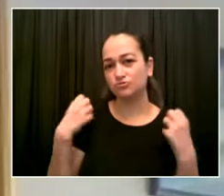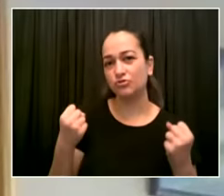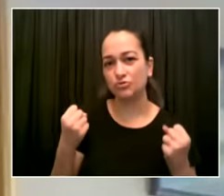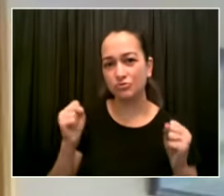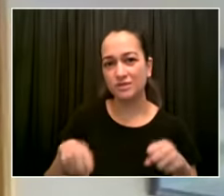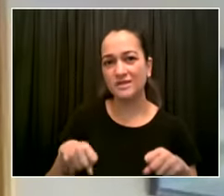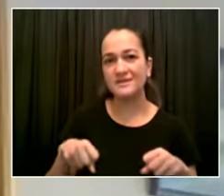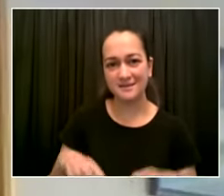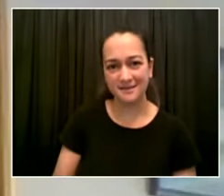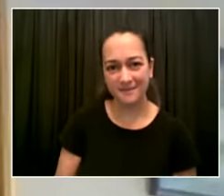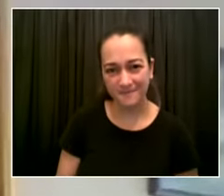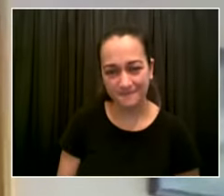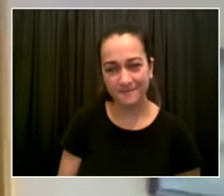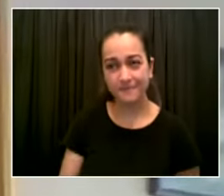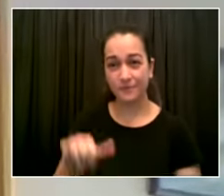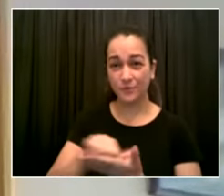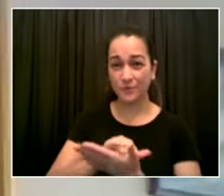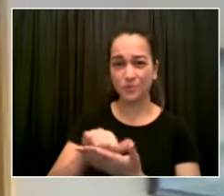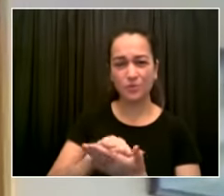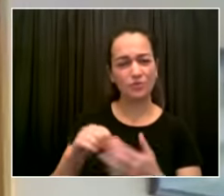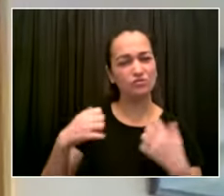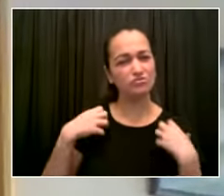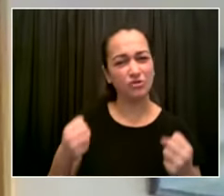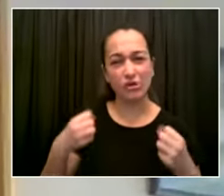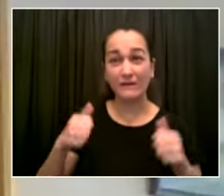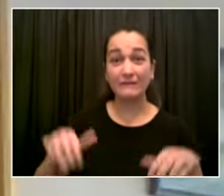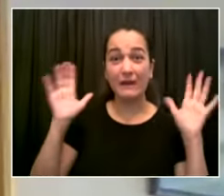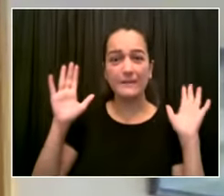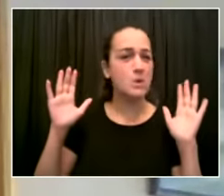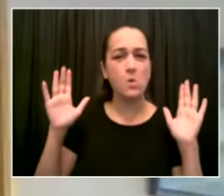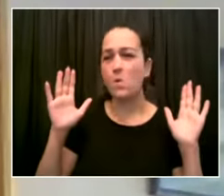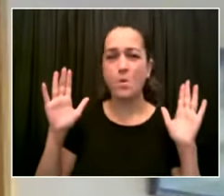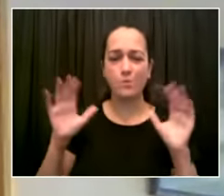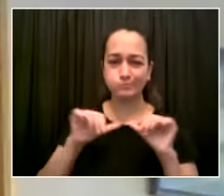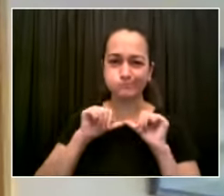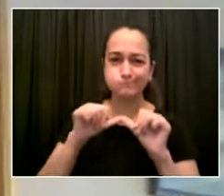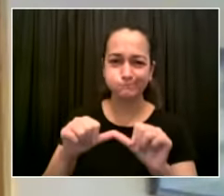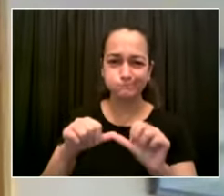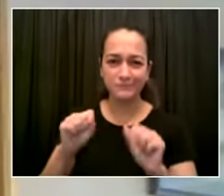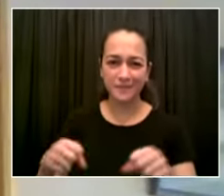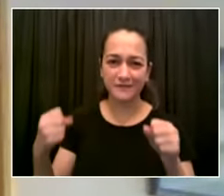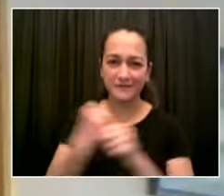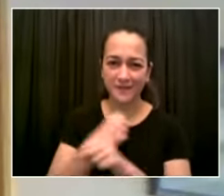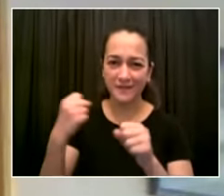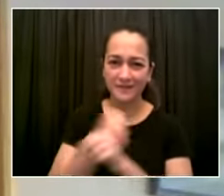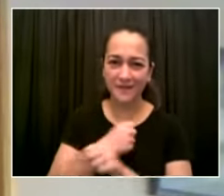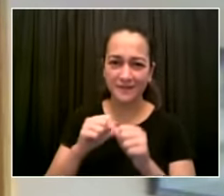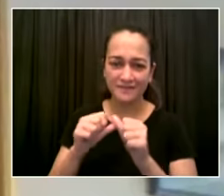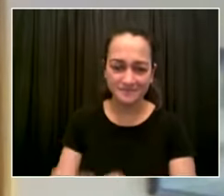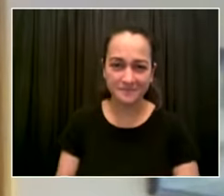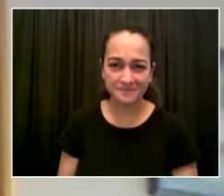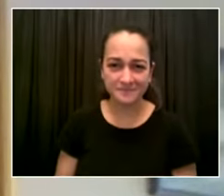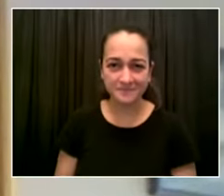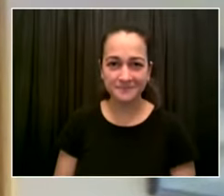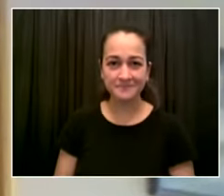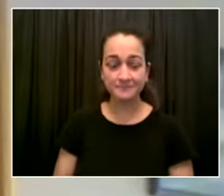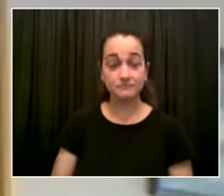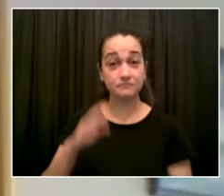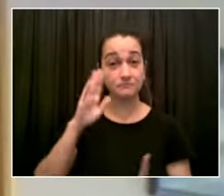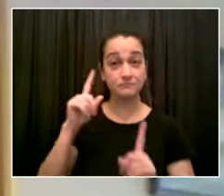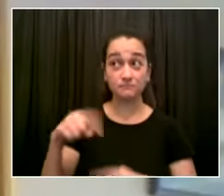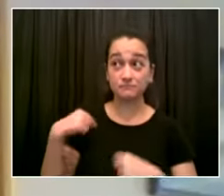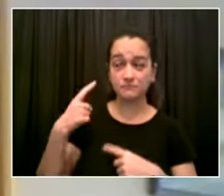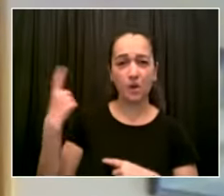we've always met these challenges head on not headstrong we've always